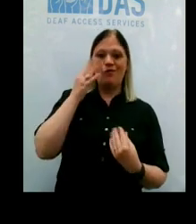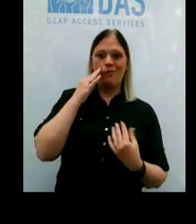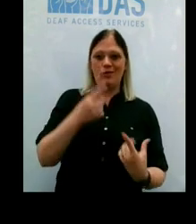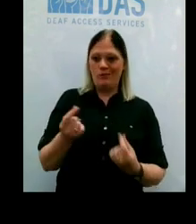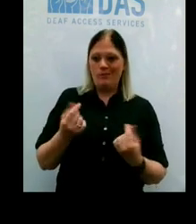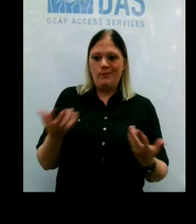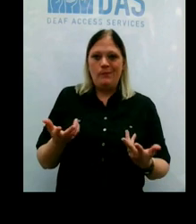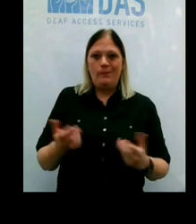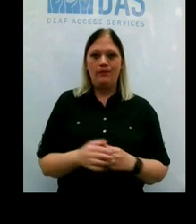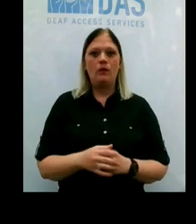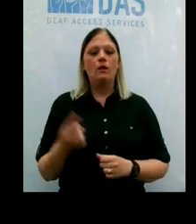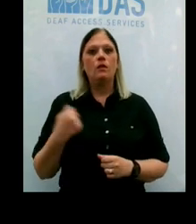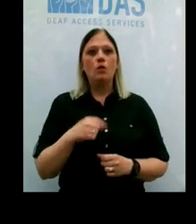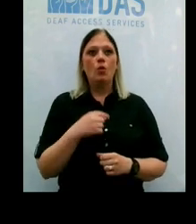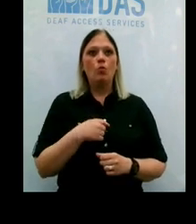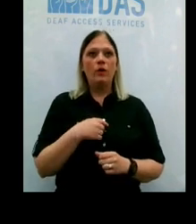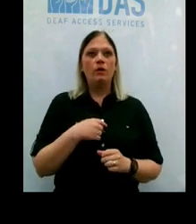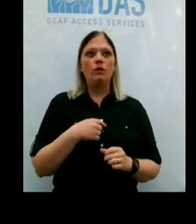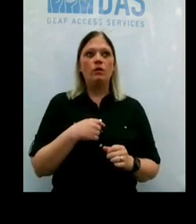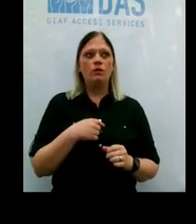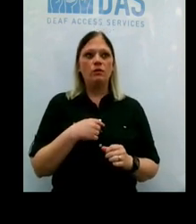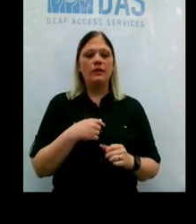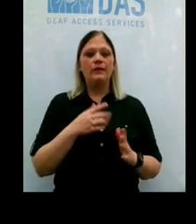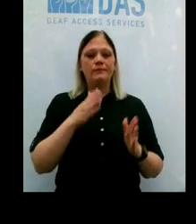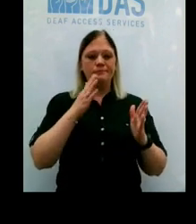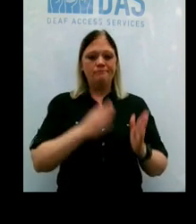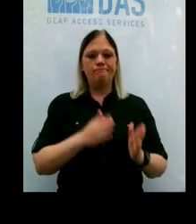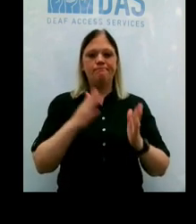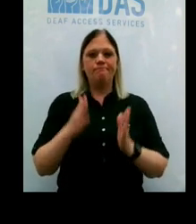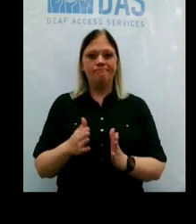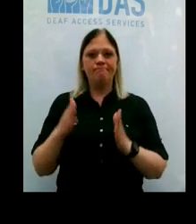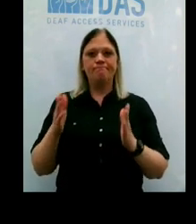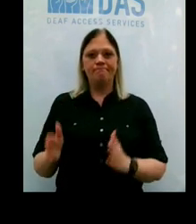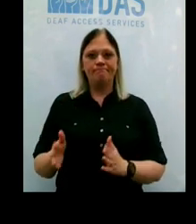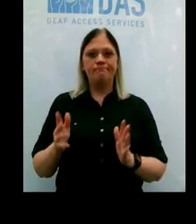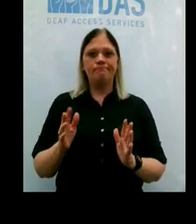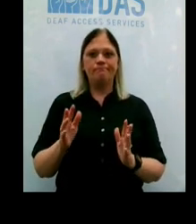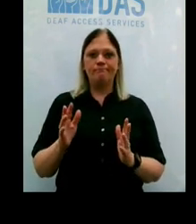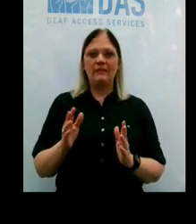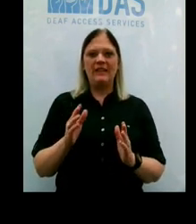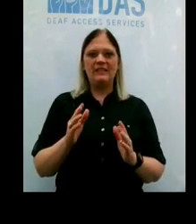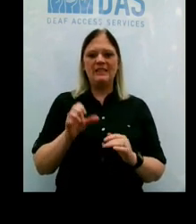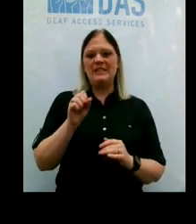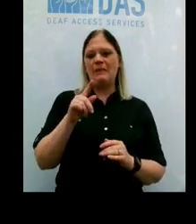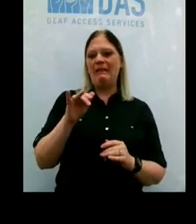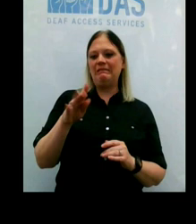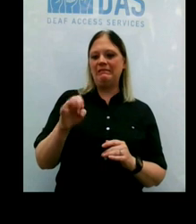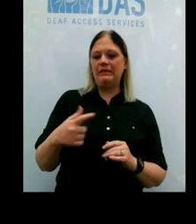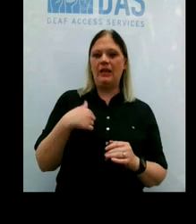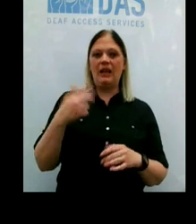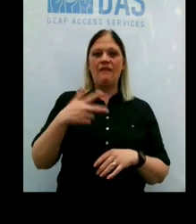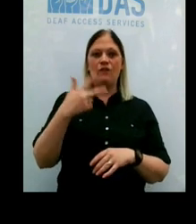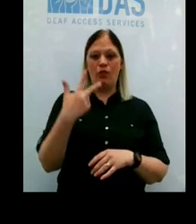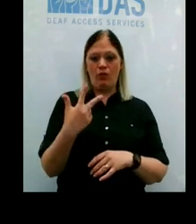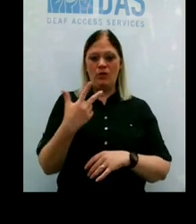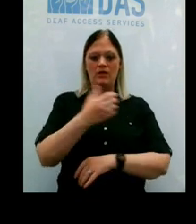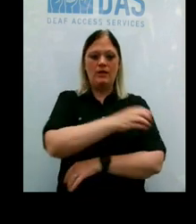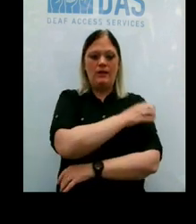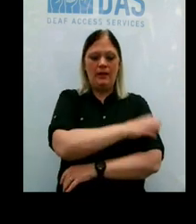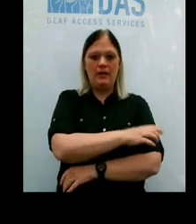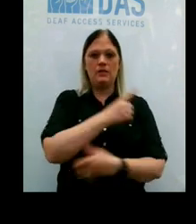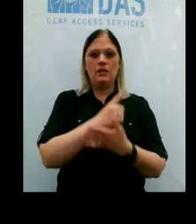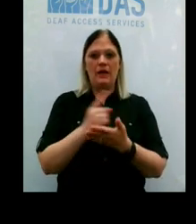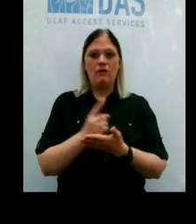we're kind of spacing out our antibody testing clinics. So we have three clinics a week, and right now